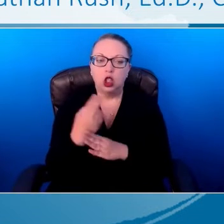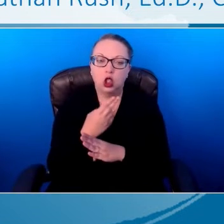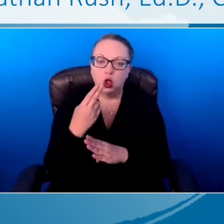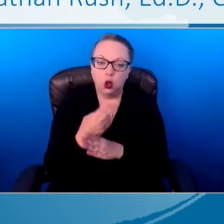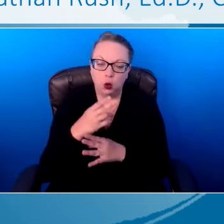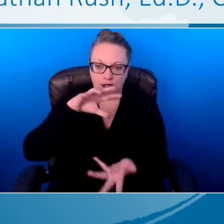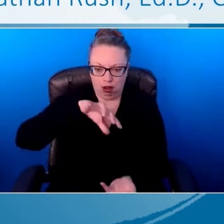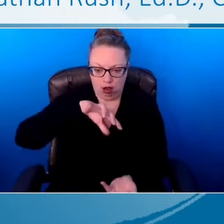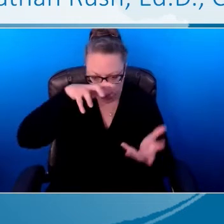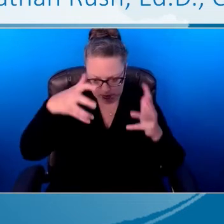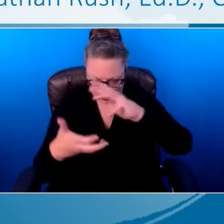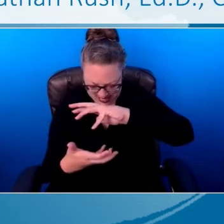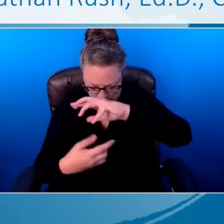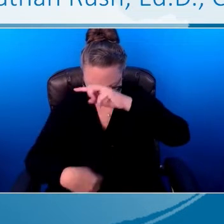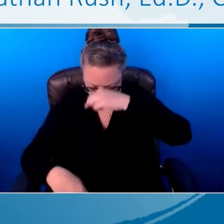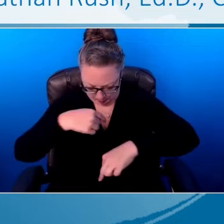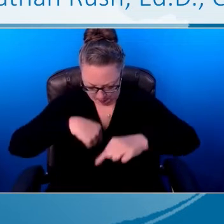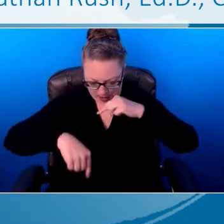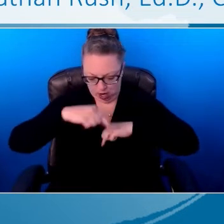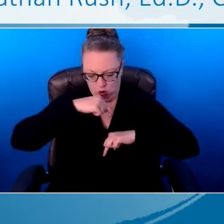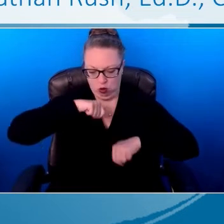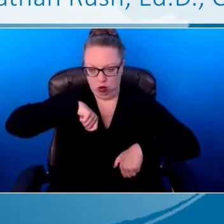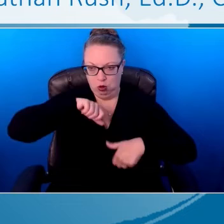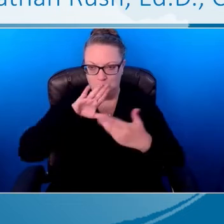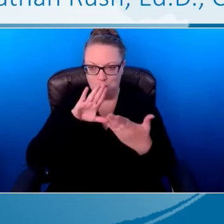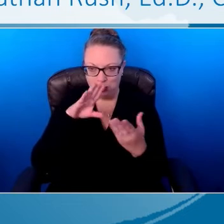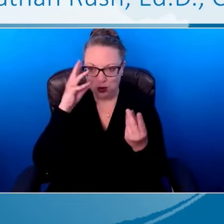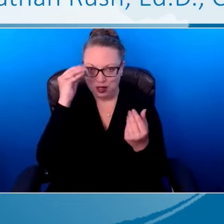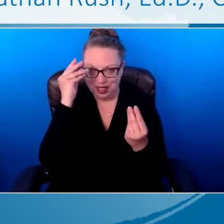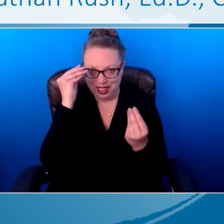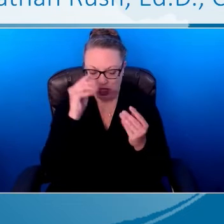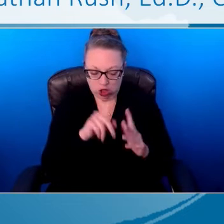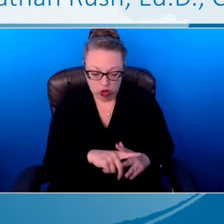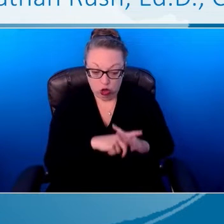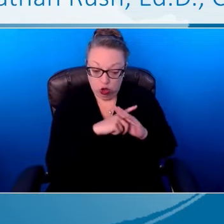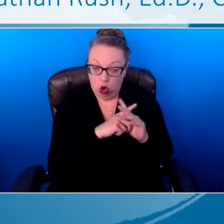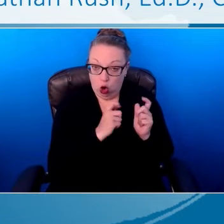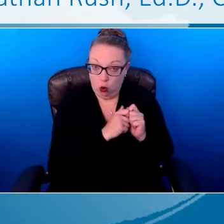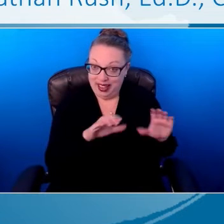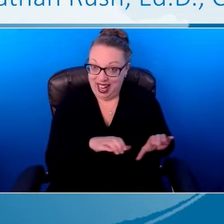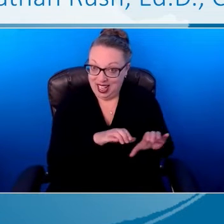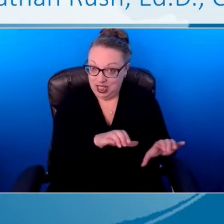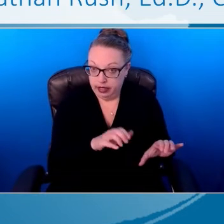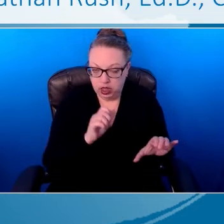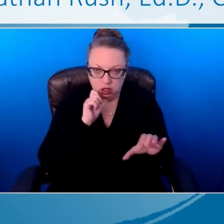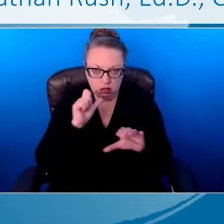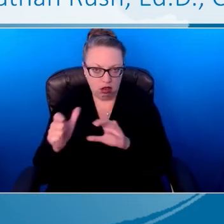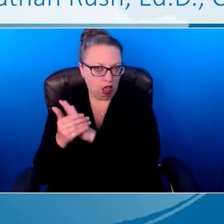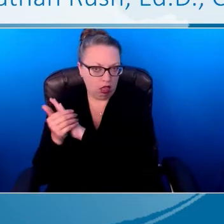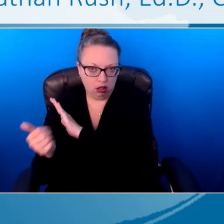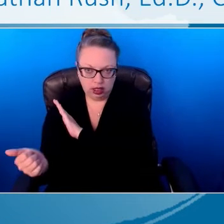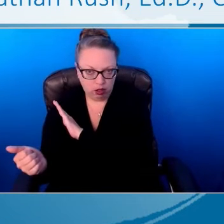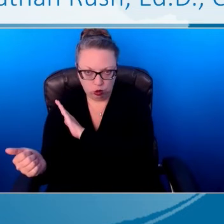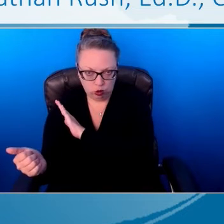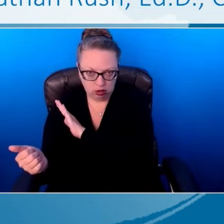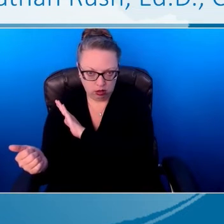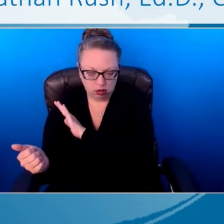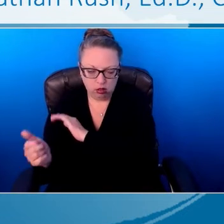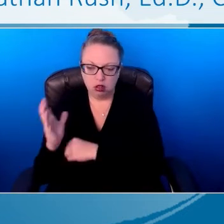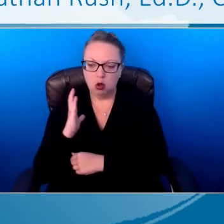of thinking about it. We need to start with the activities rather than the skills. So our testing